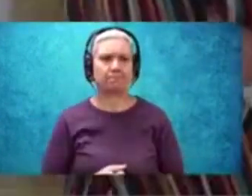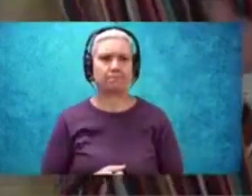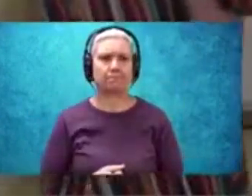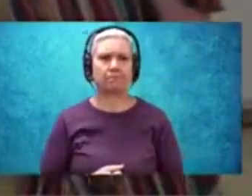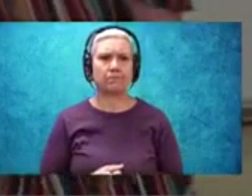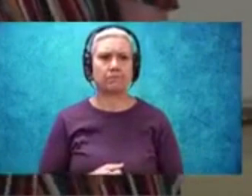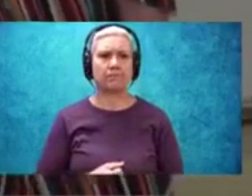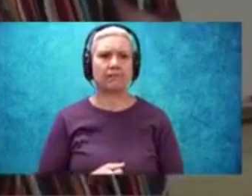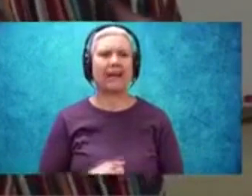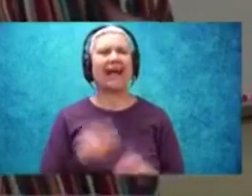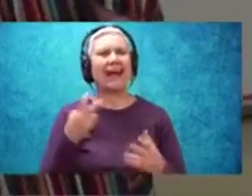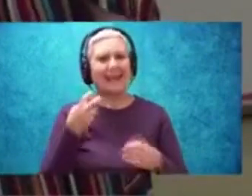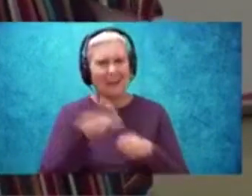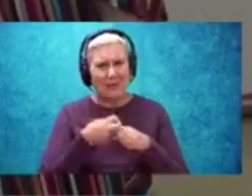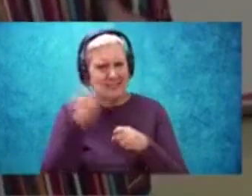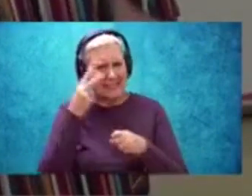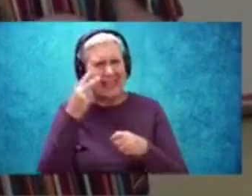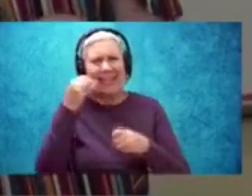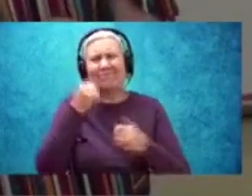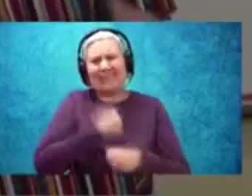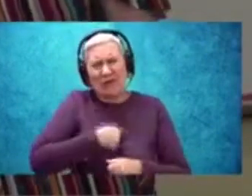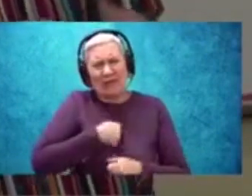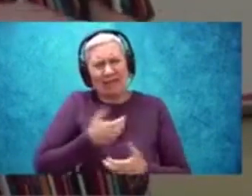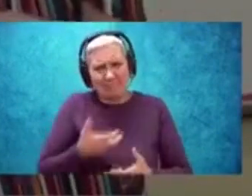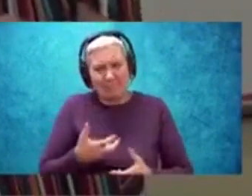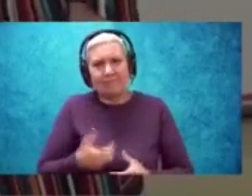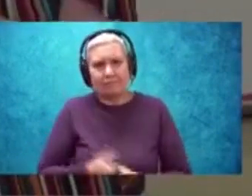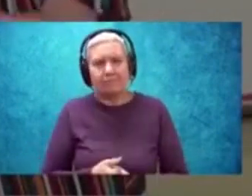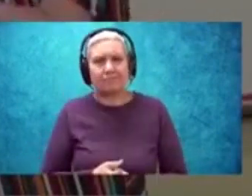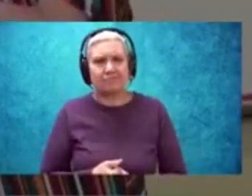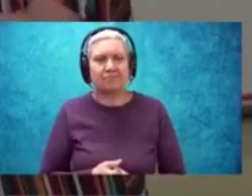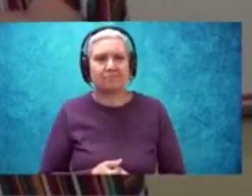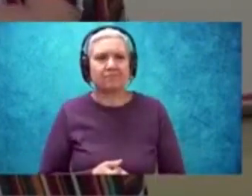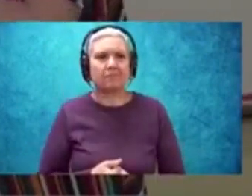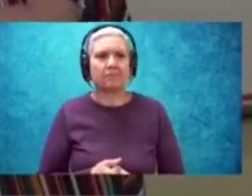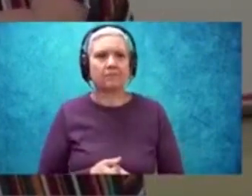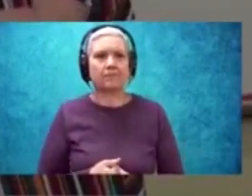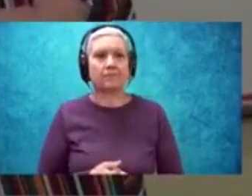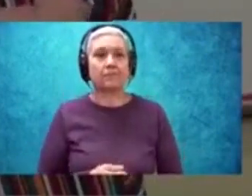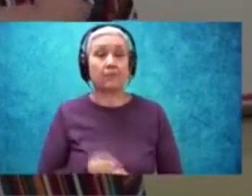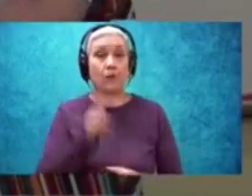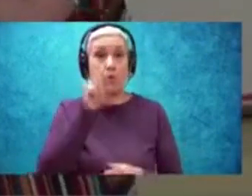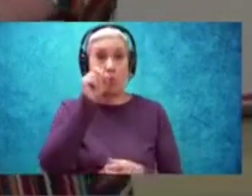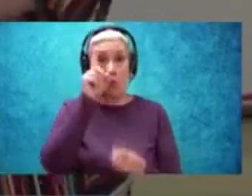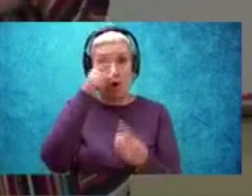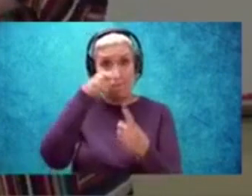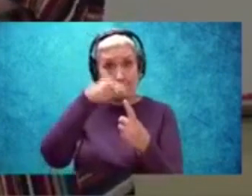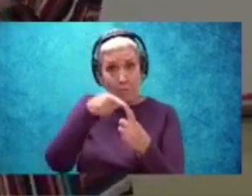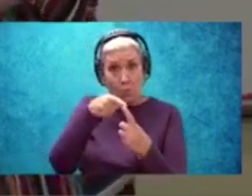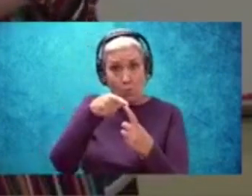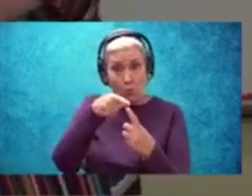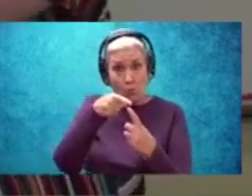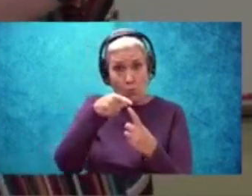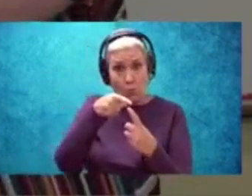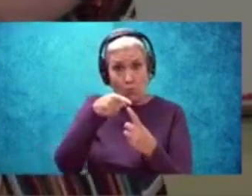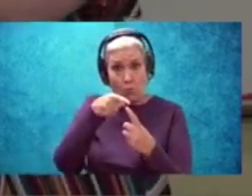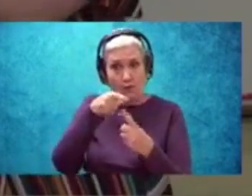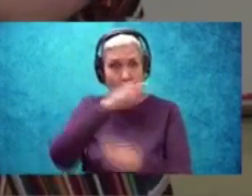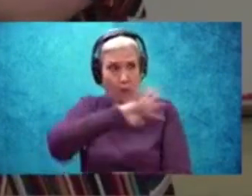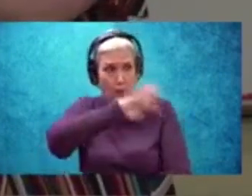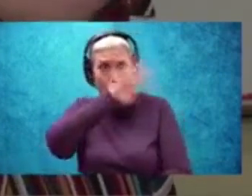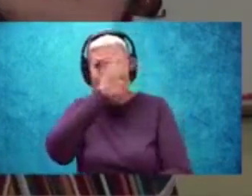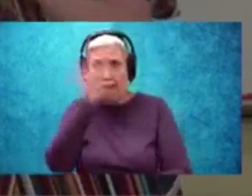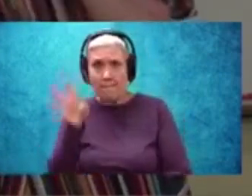Again, it's hard to see. I apologize. But this is, if we were to focus on one point, and this point being the rainbow,